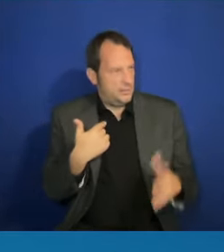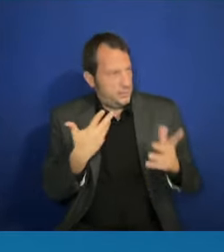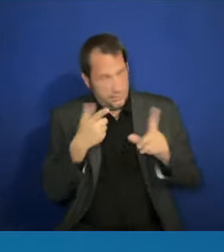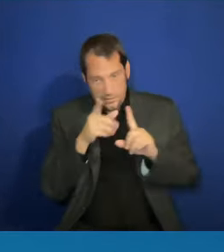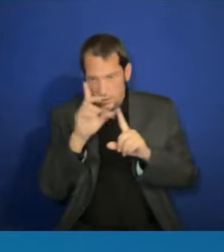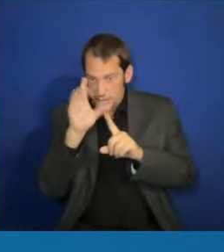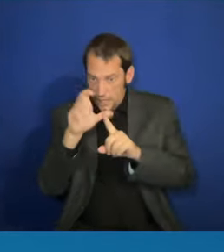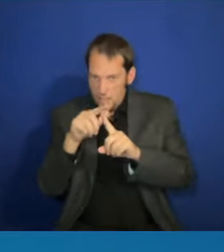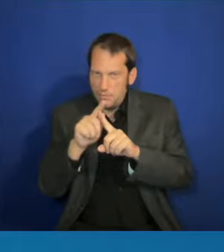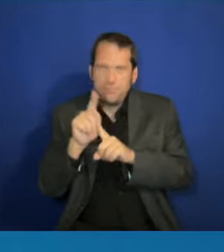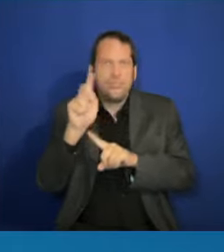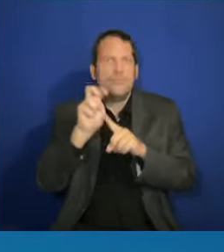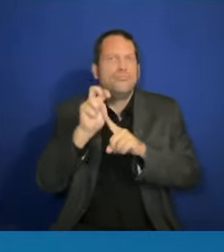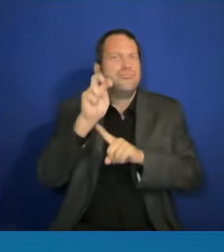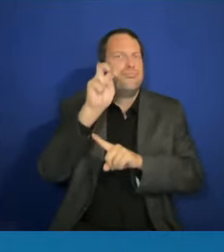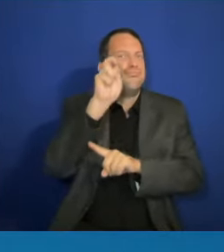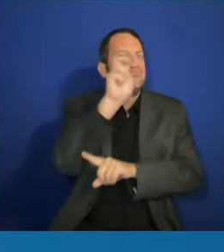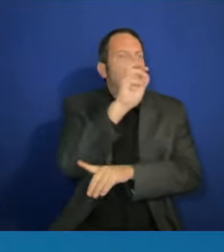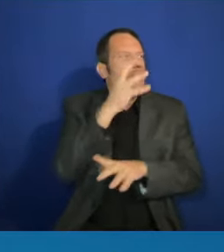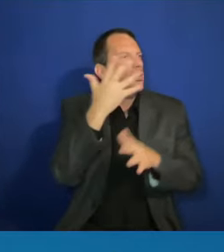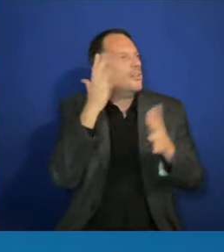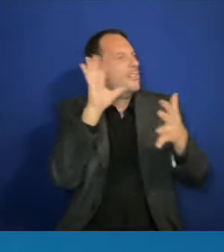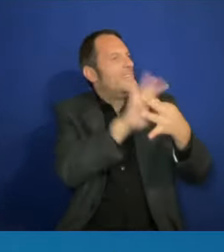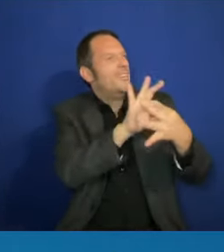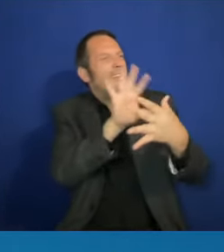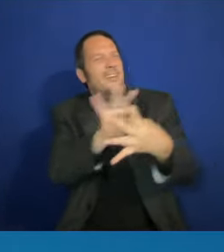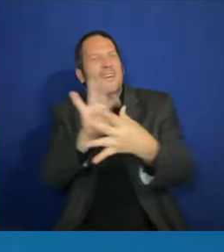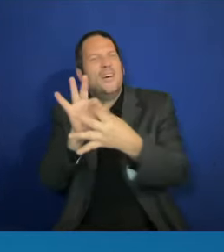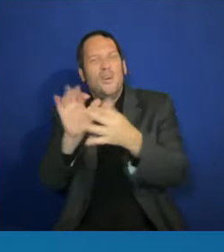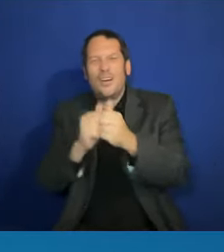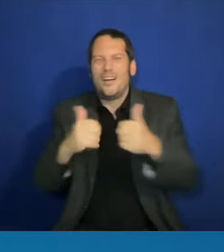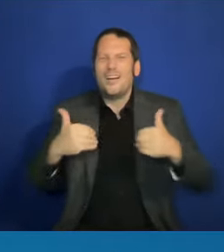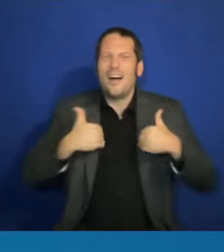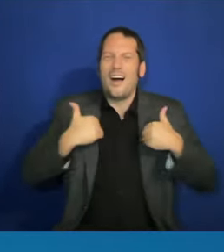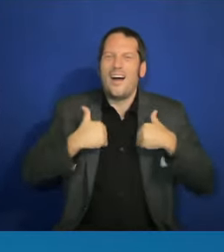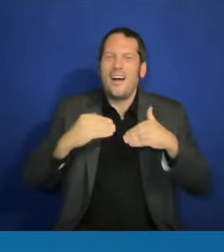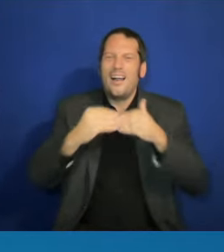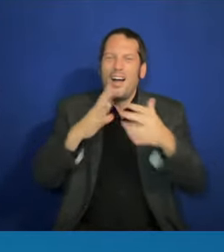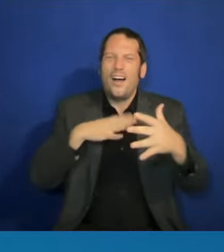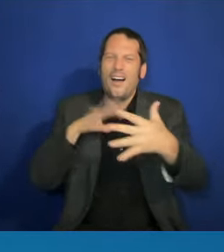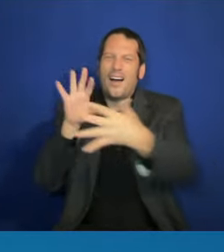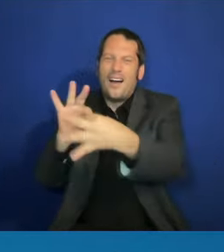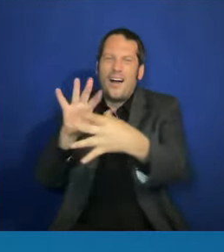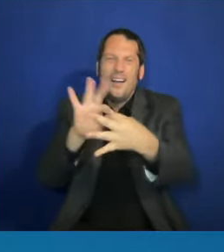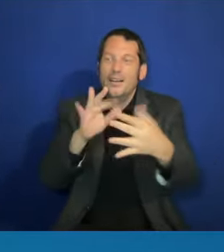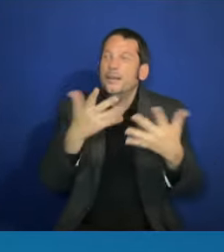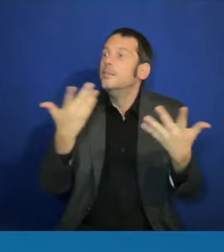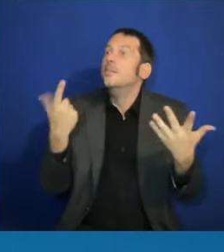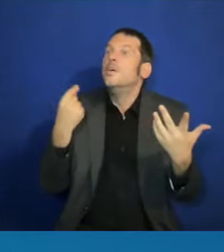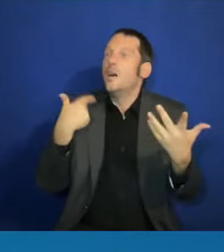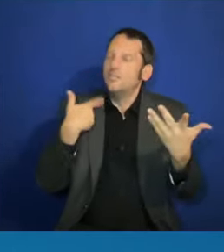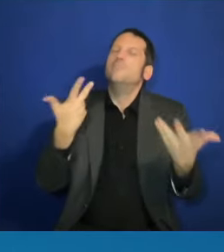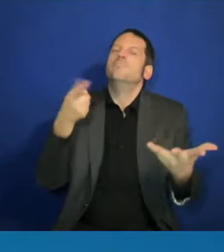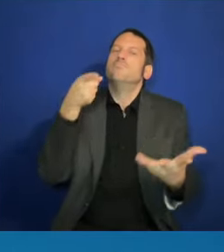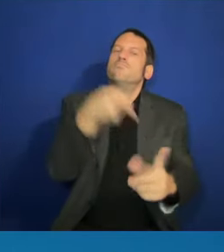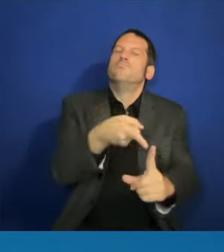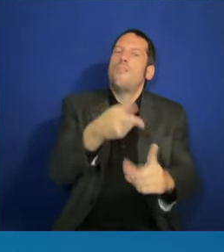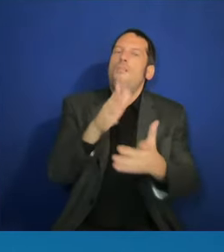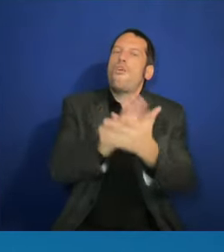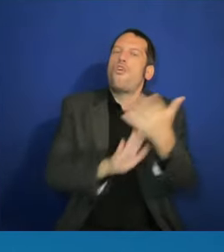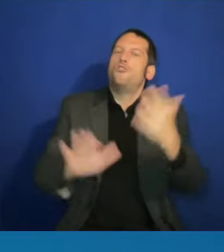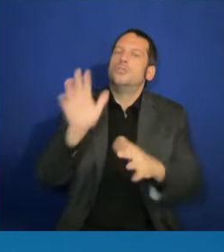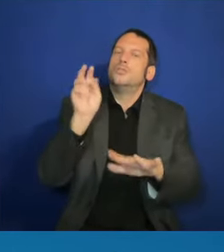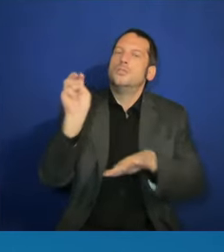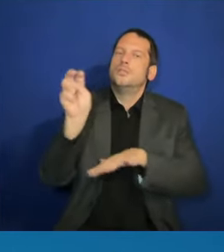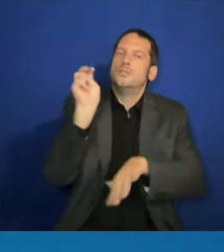they are. And so I decided to do a college tour, which I started about two weeks now, and then yesterday, the most recent one in Redding, Pennsylvania.